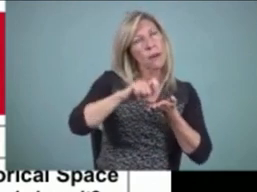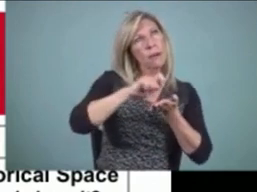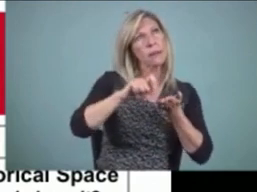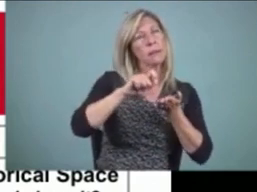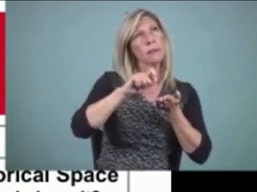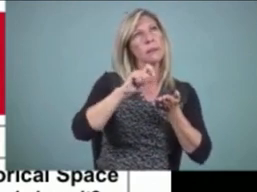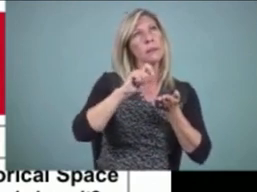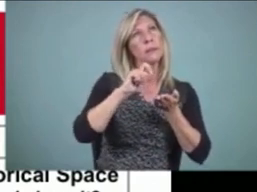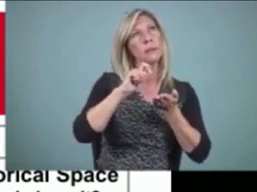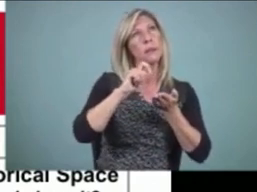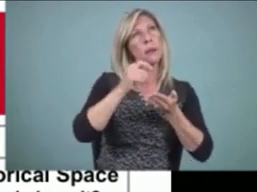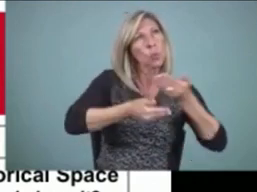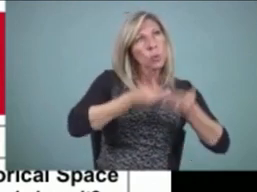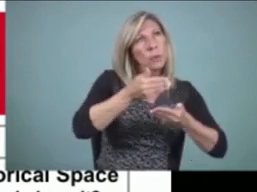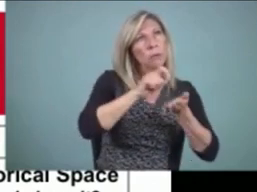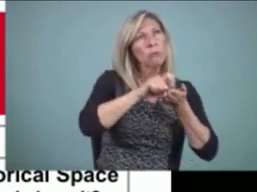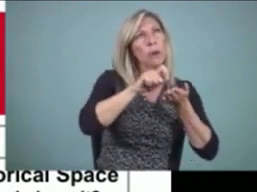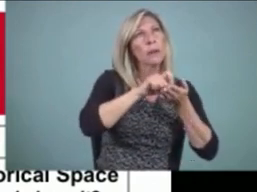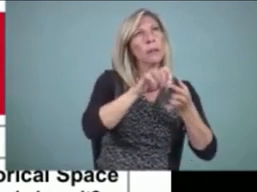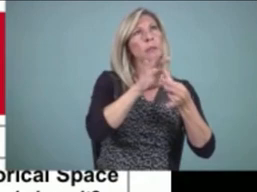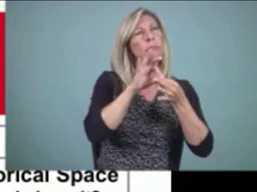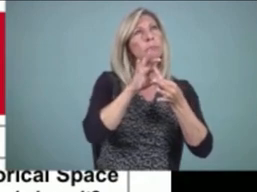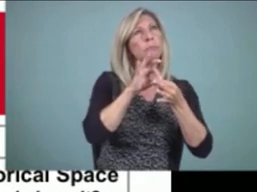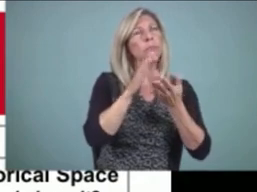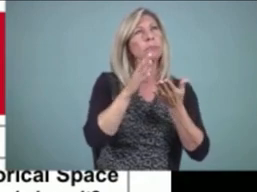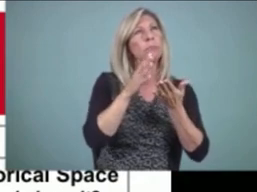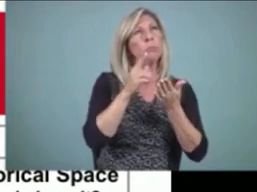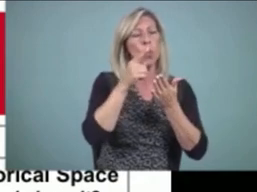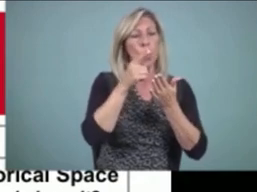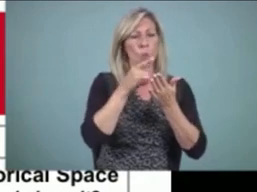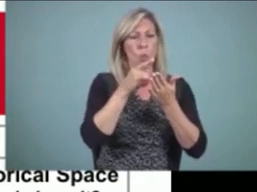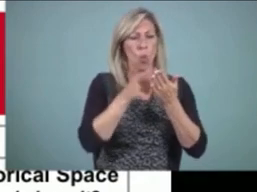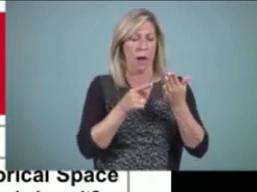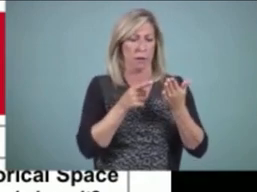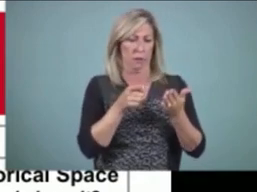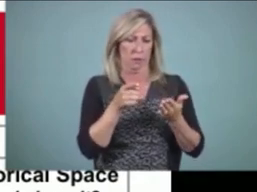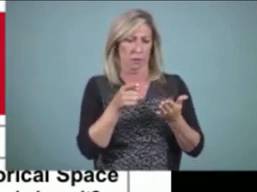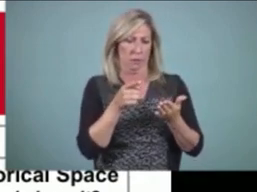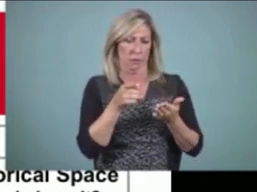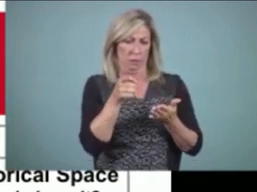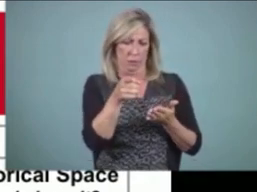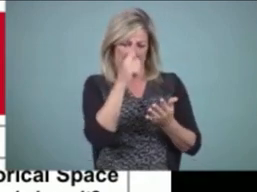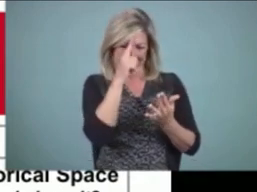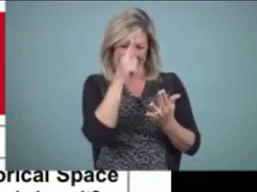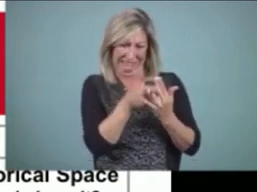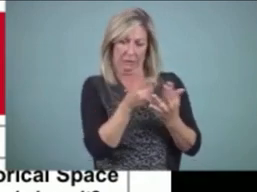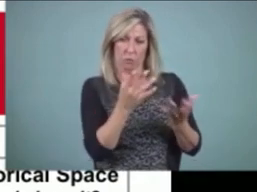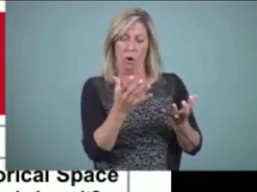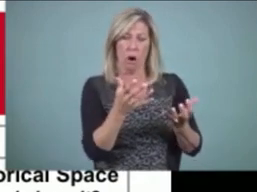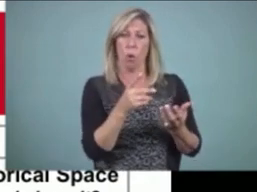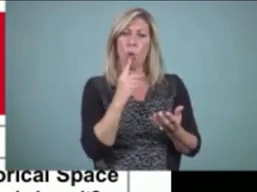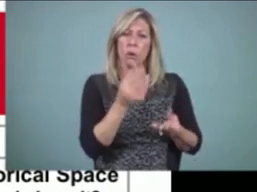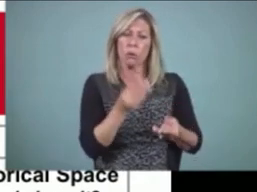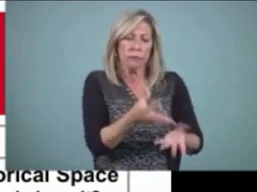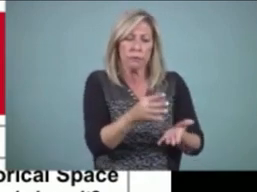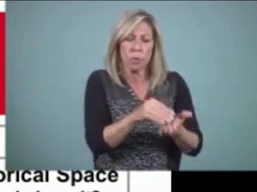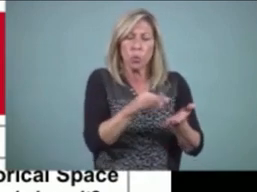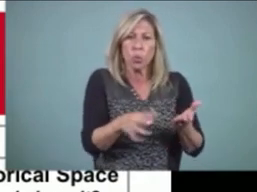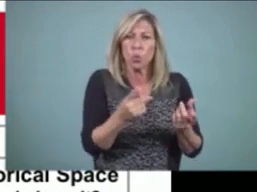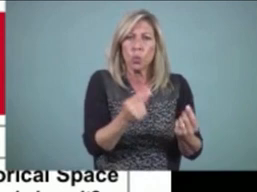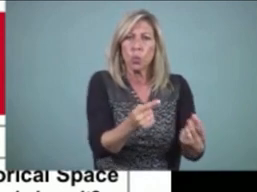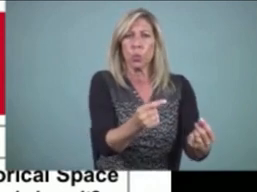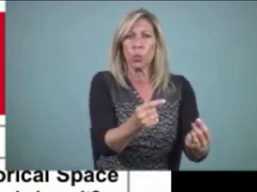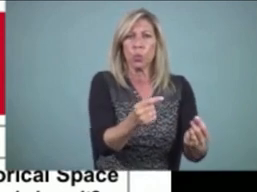to do when we write? I want to appeal to the model of writing that's really most widely accepted in the literature